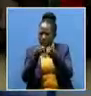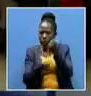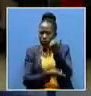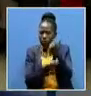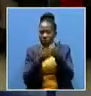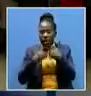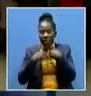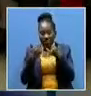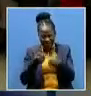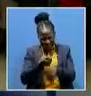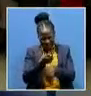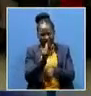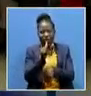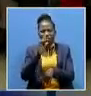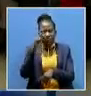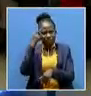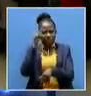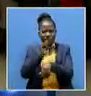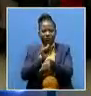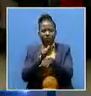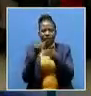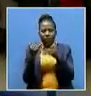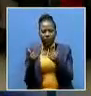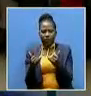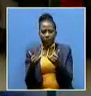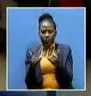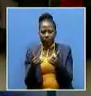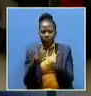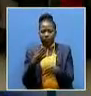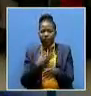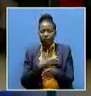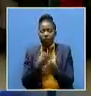that he's in the government. I want to whisper to you